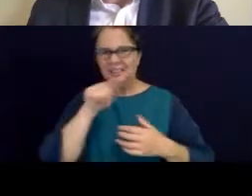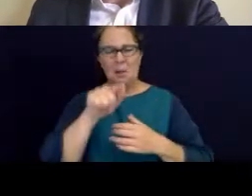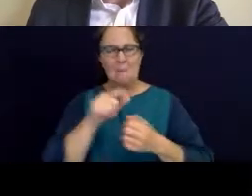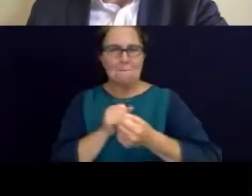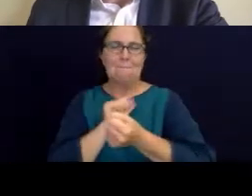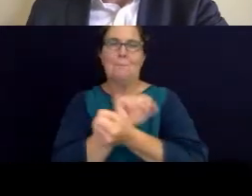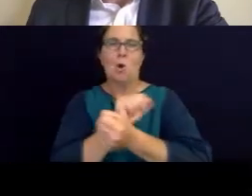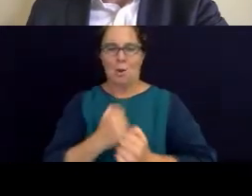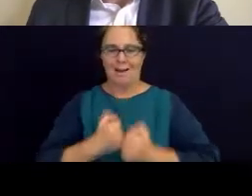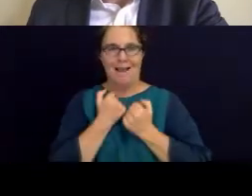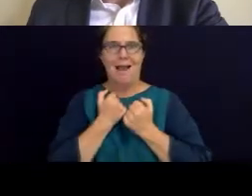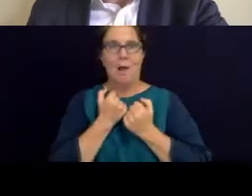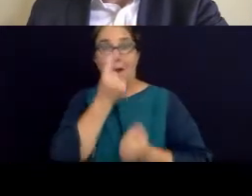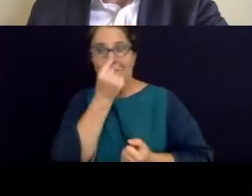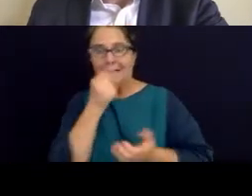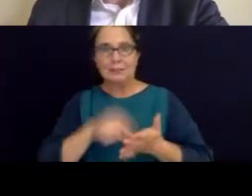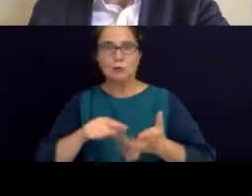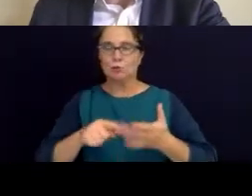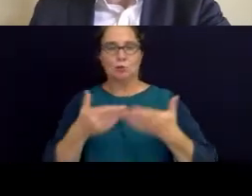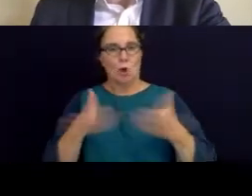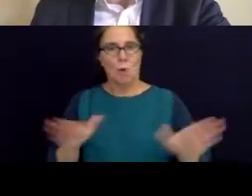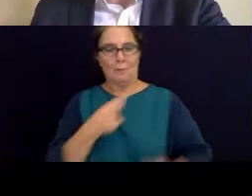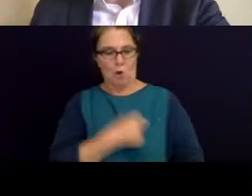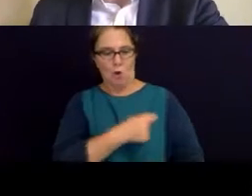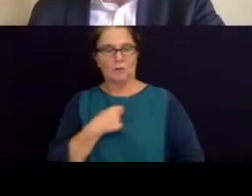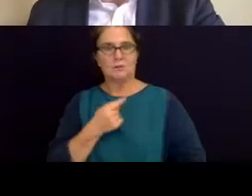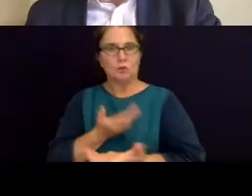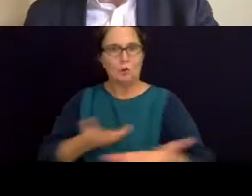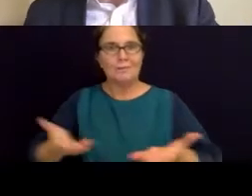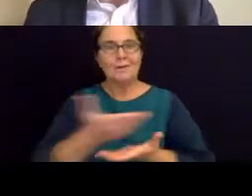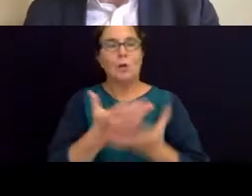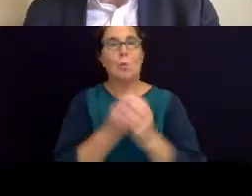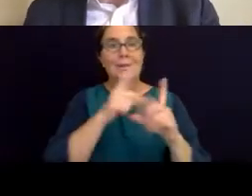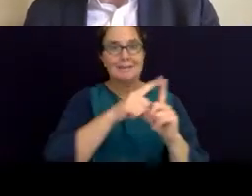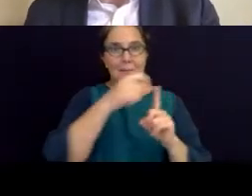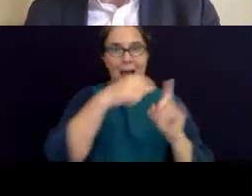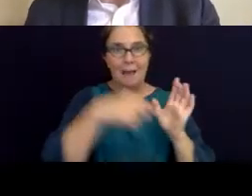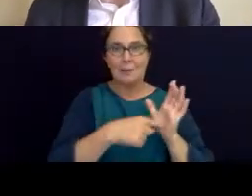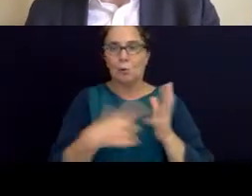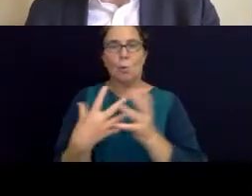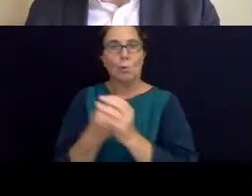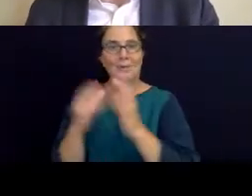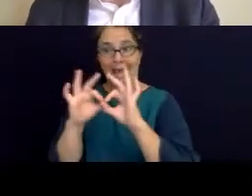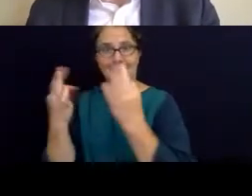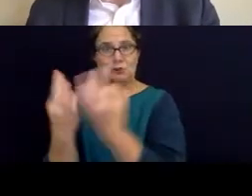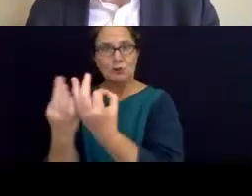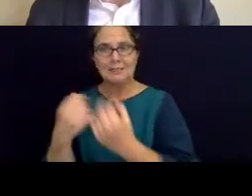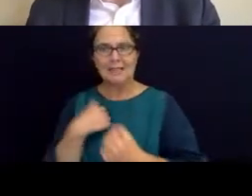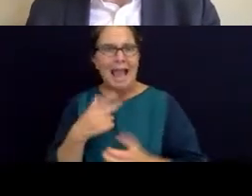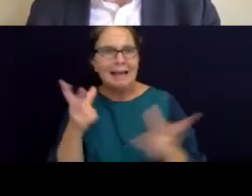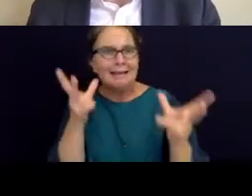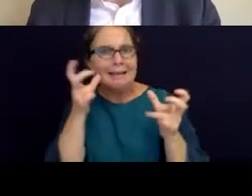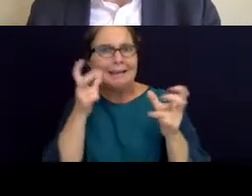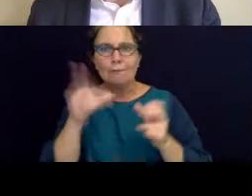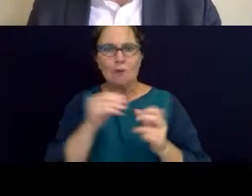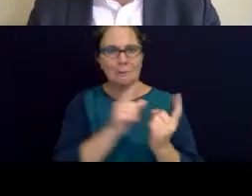to have honest communications with our agencies, with our departments, and to hear the stories of regions, I